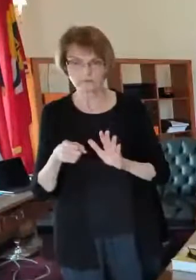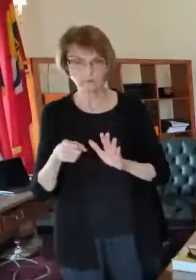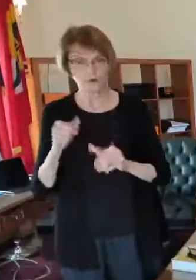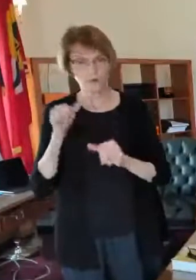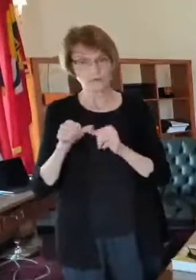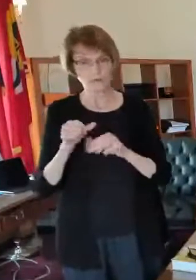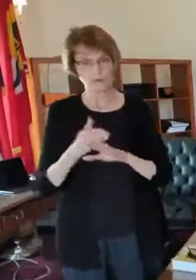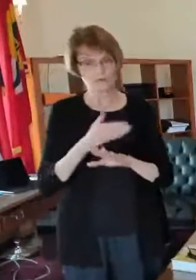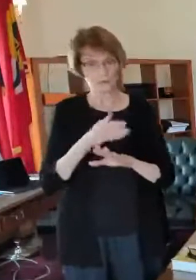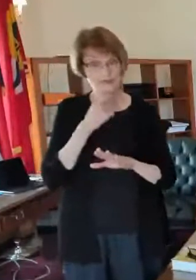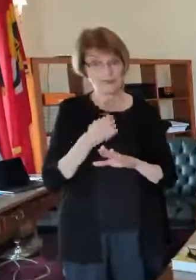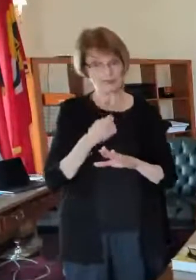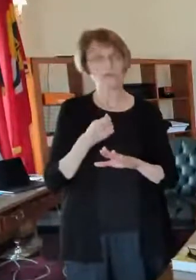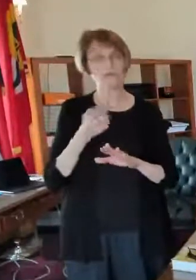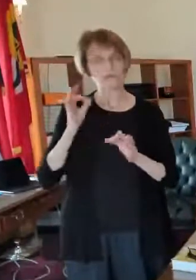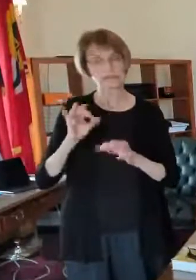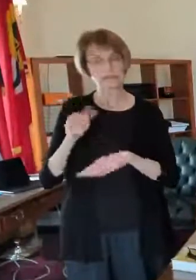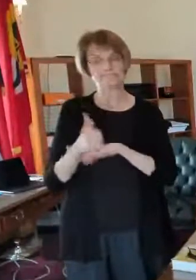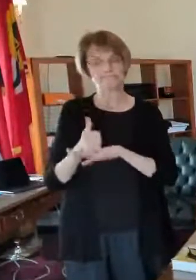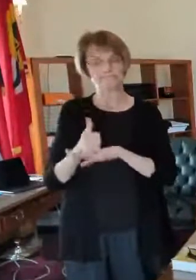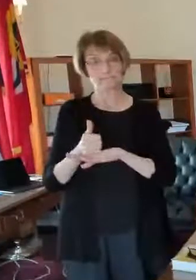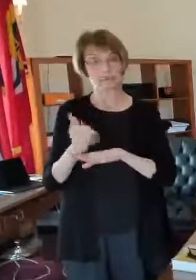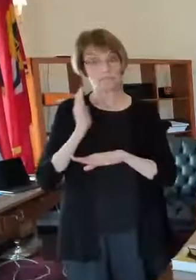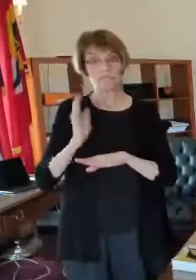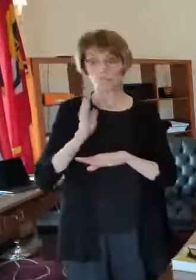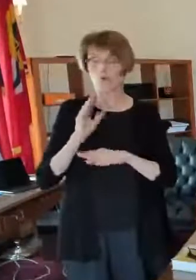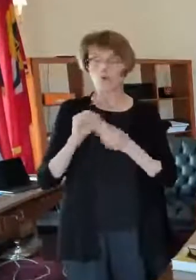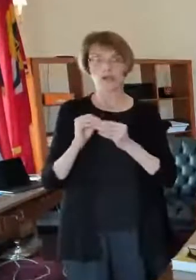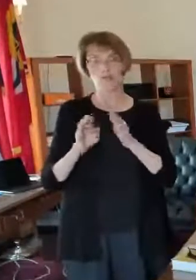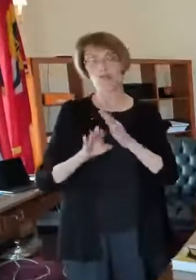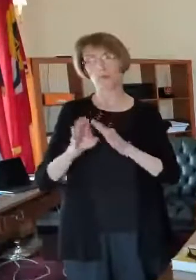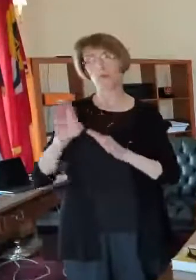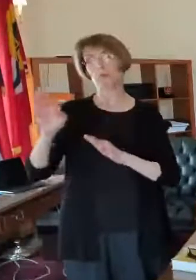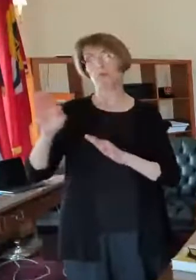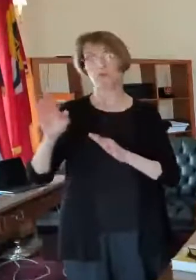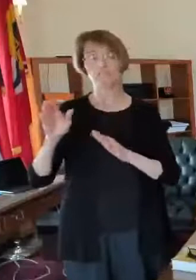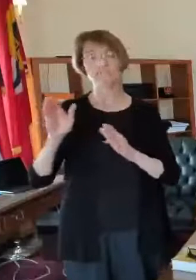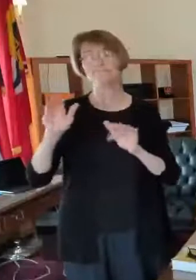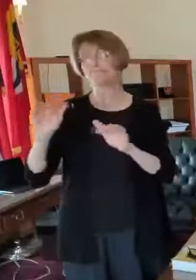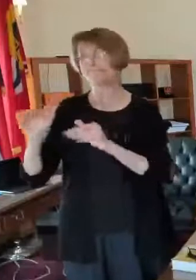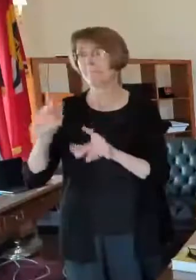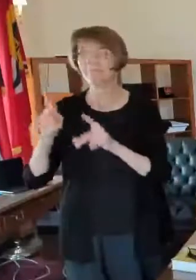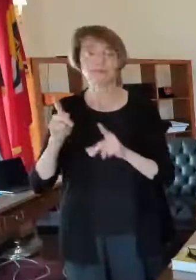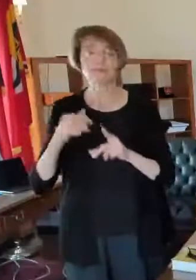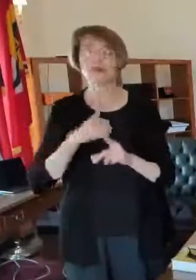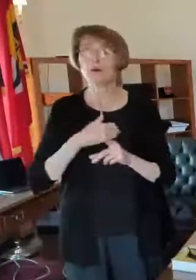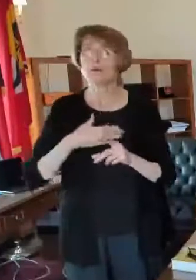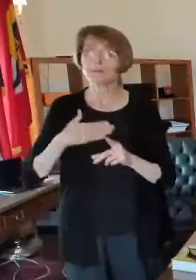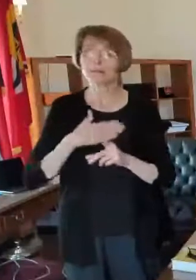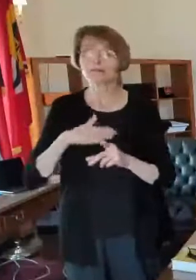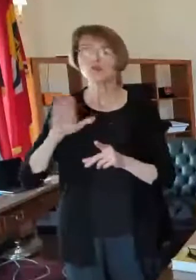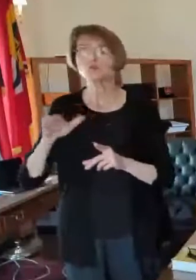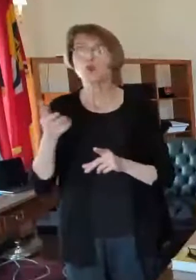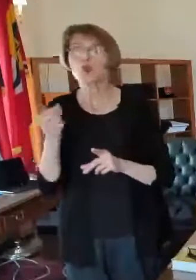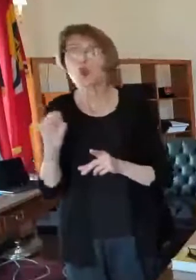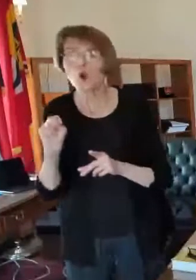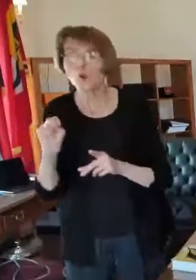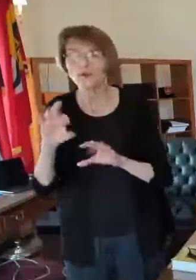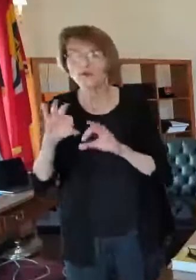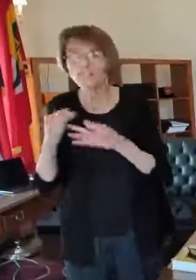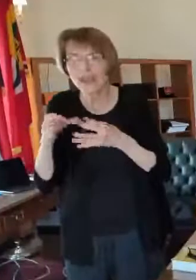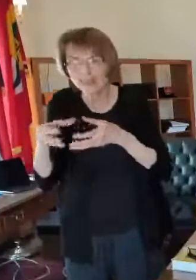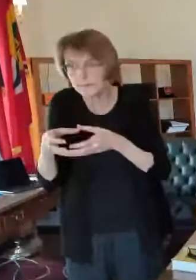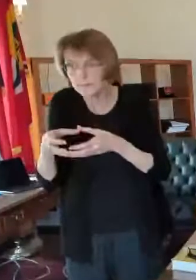before thanksgiving when our numbers were really going up to really just tell people please stay with your own pod